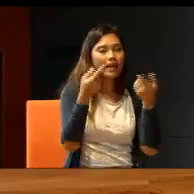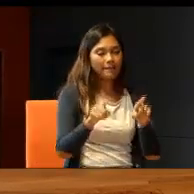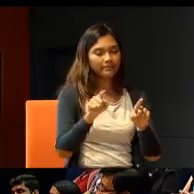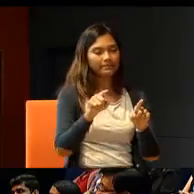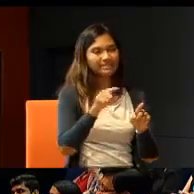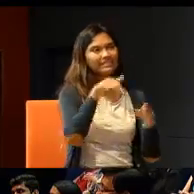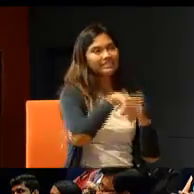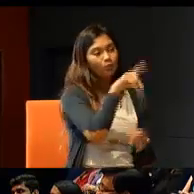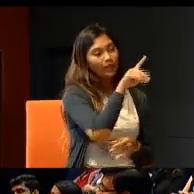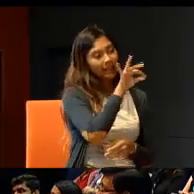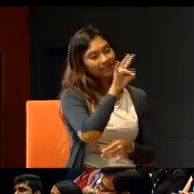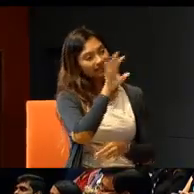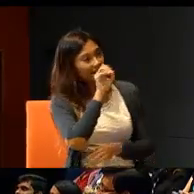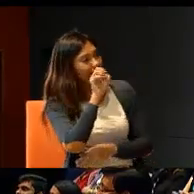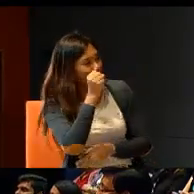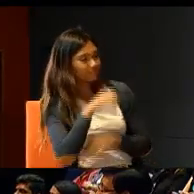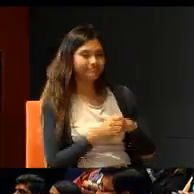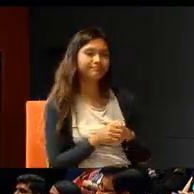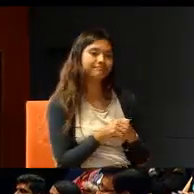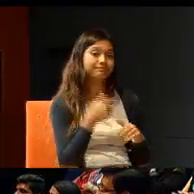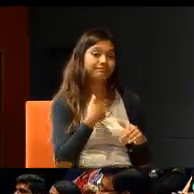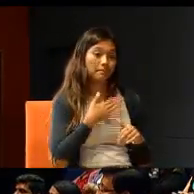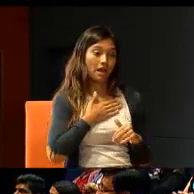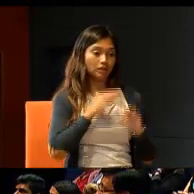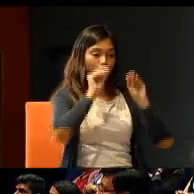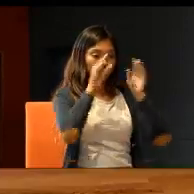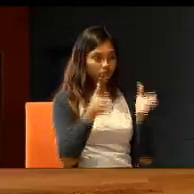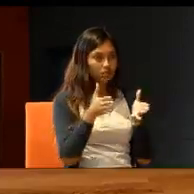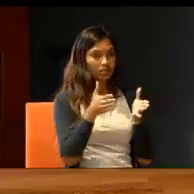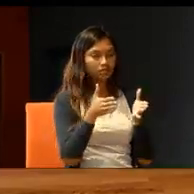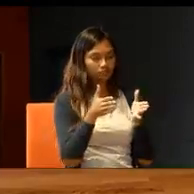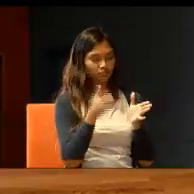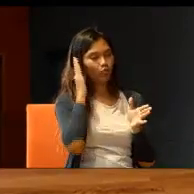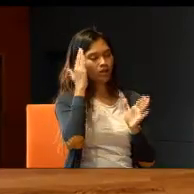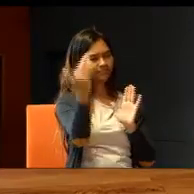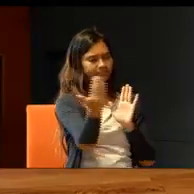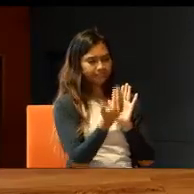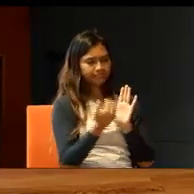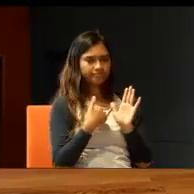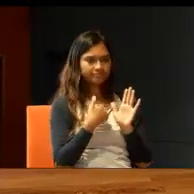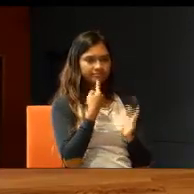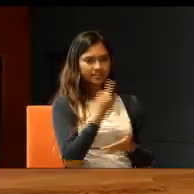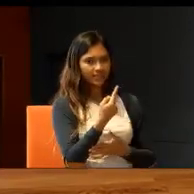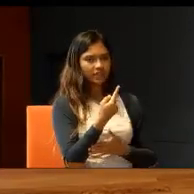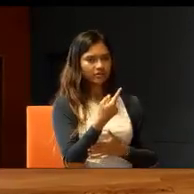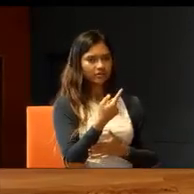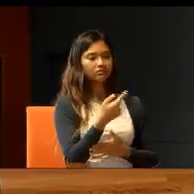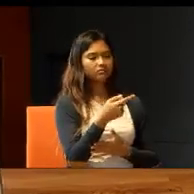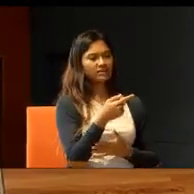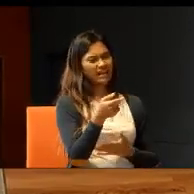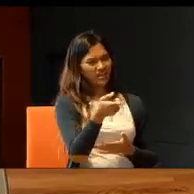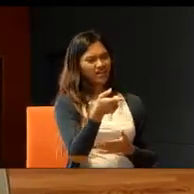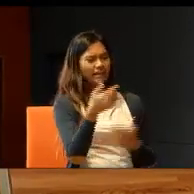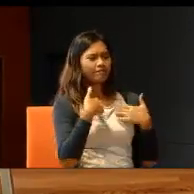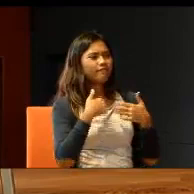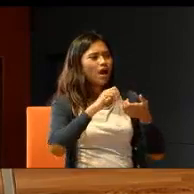1970s. And, my teachers, would come to me, and say, they are having a problem.